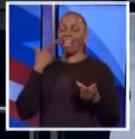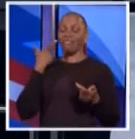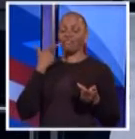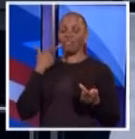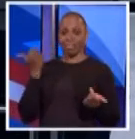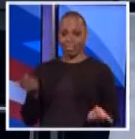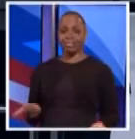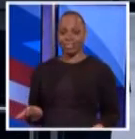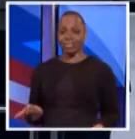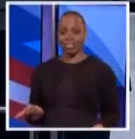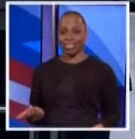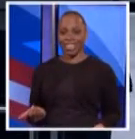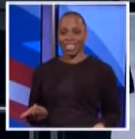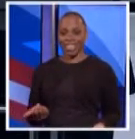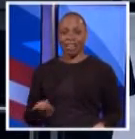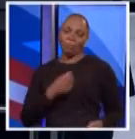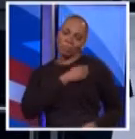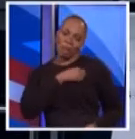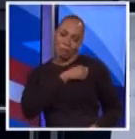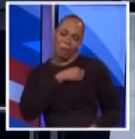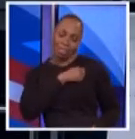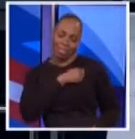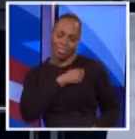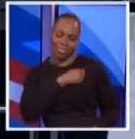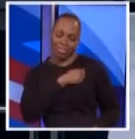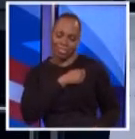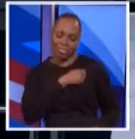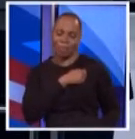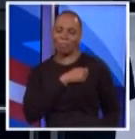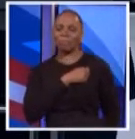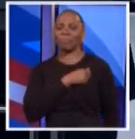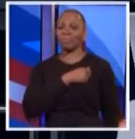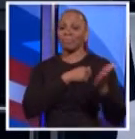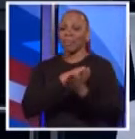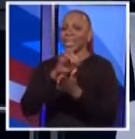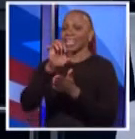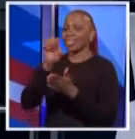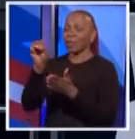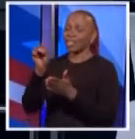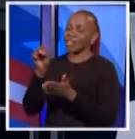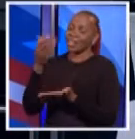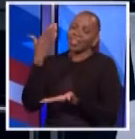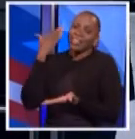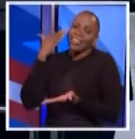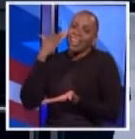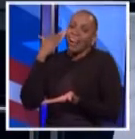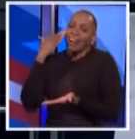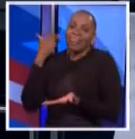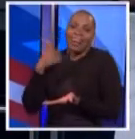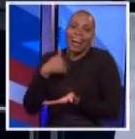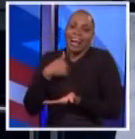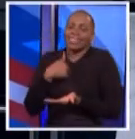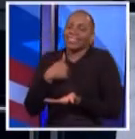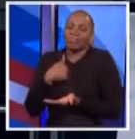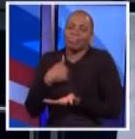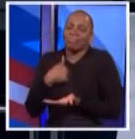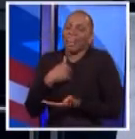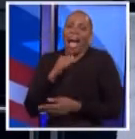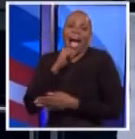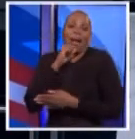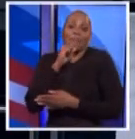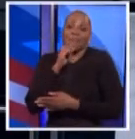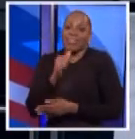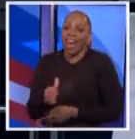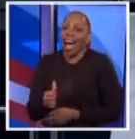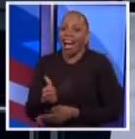Okay. Sorry about that. Bowie. Mr. Spitzer. You know, I'm not going to